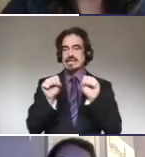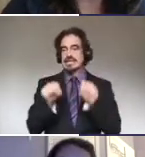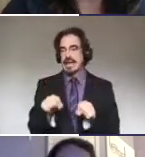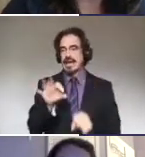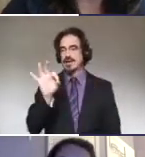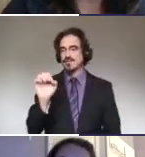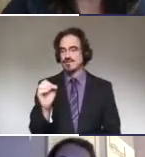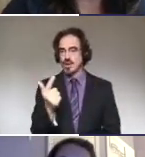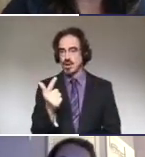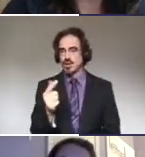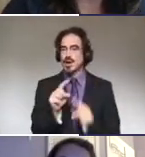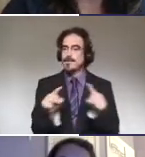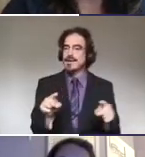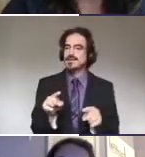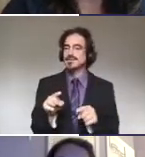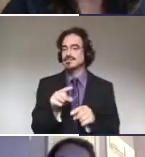tool in your tool case.